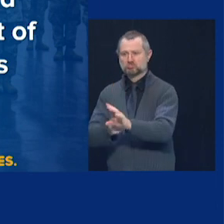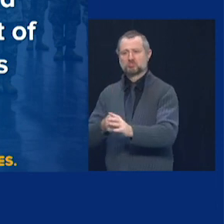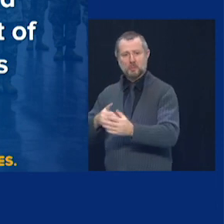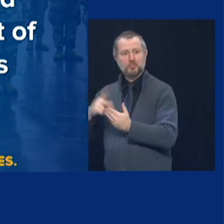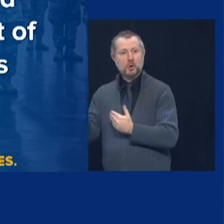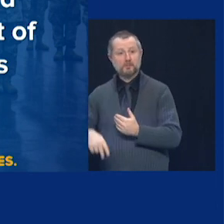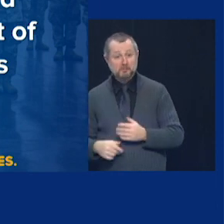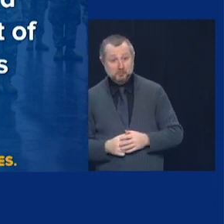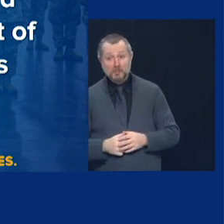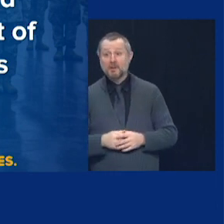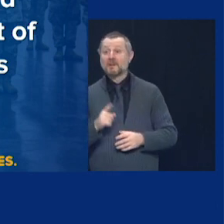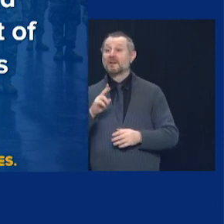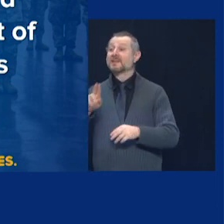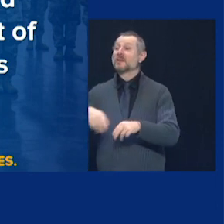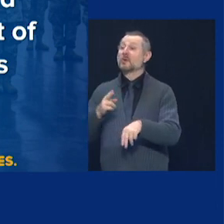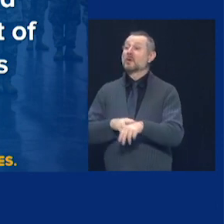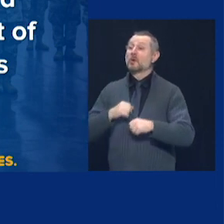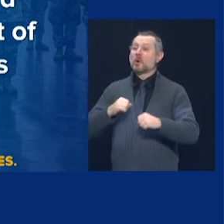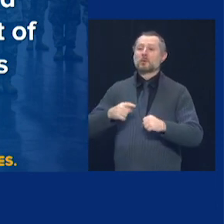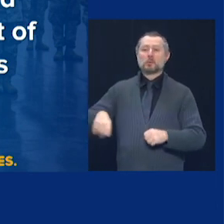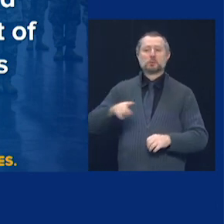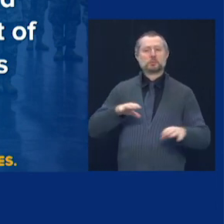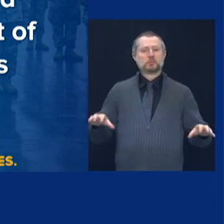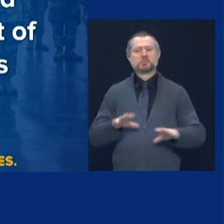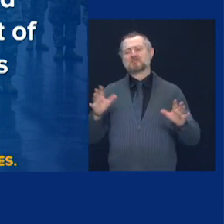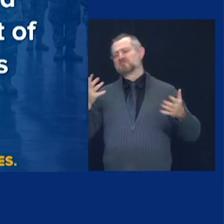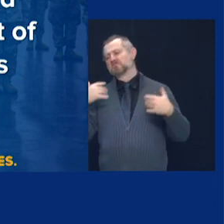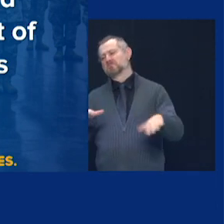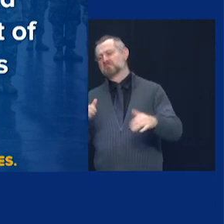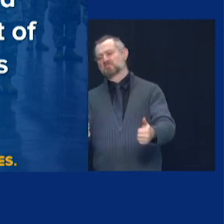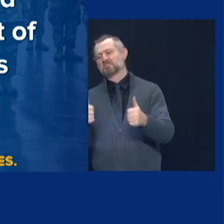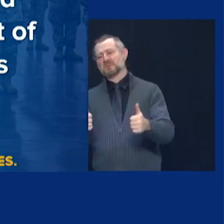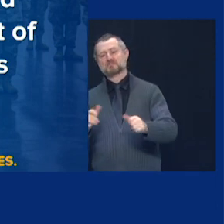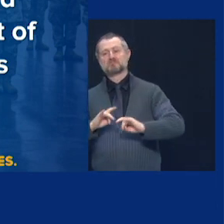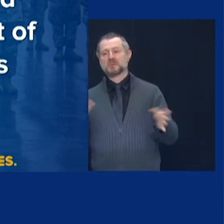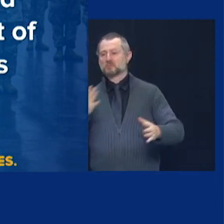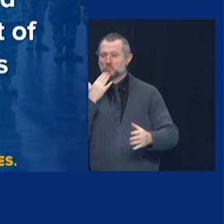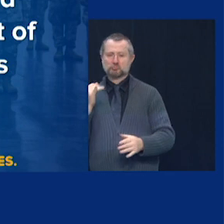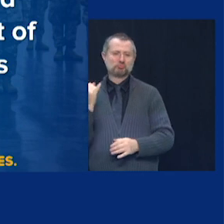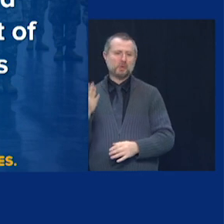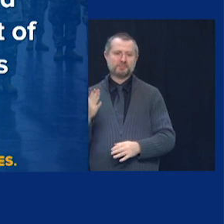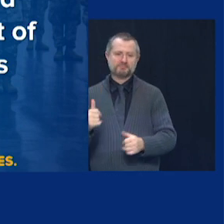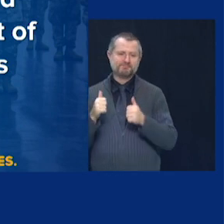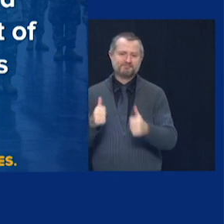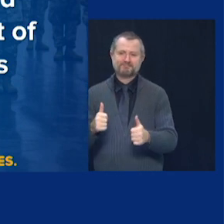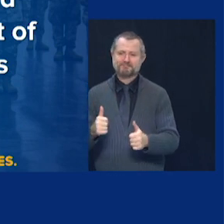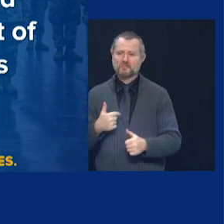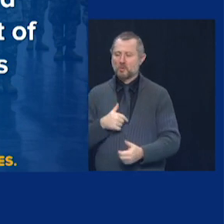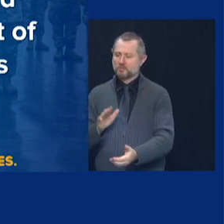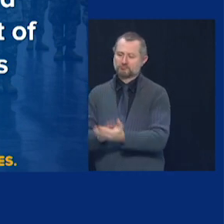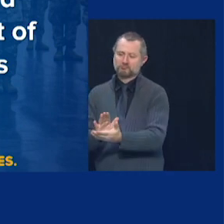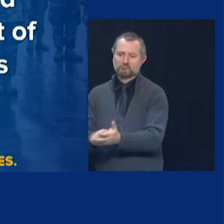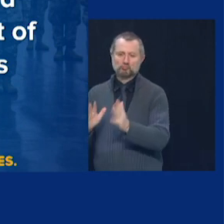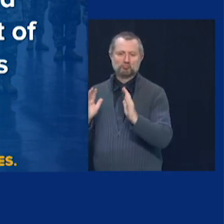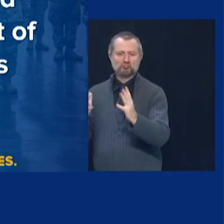Guard who have been doing a phenomenal job for the past nine months as we've worked through this